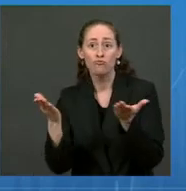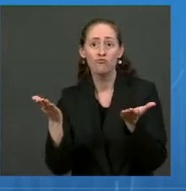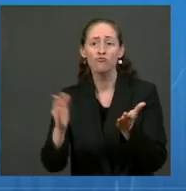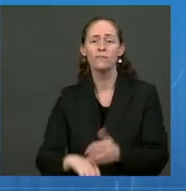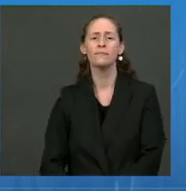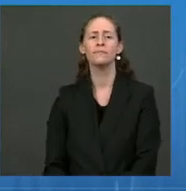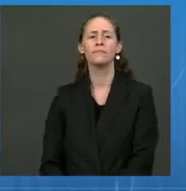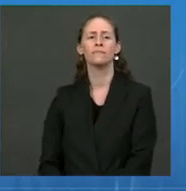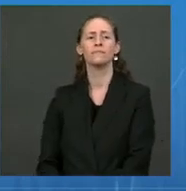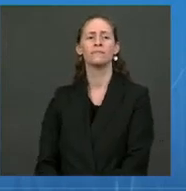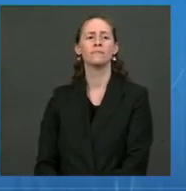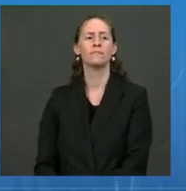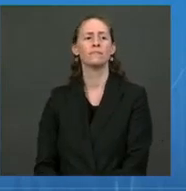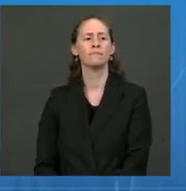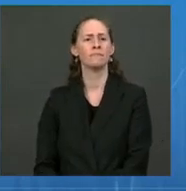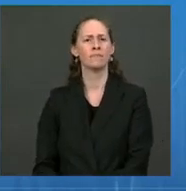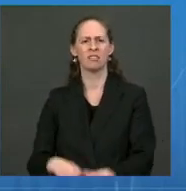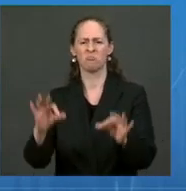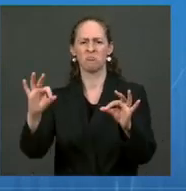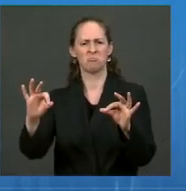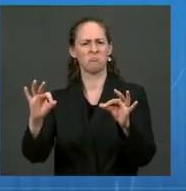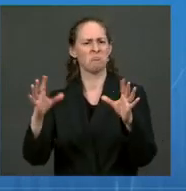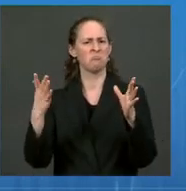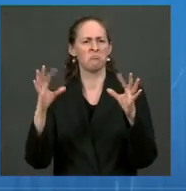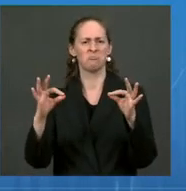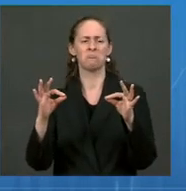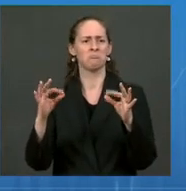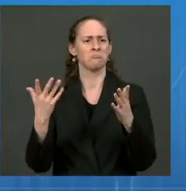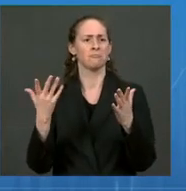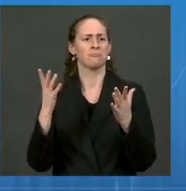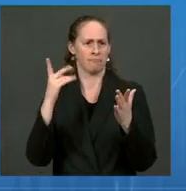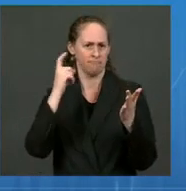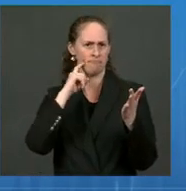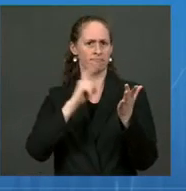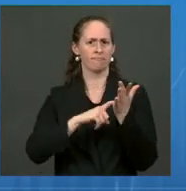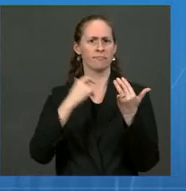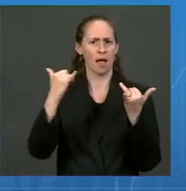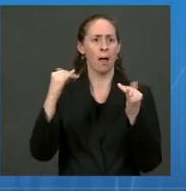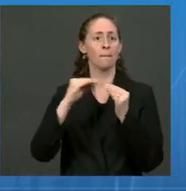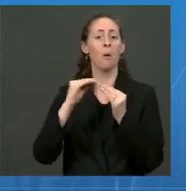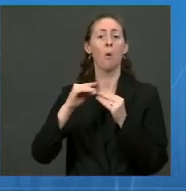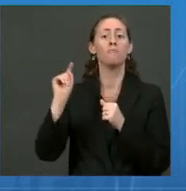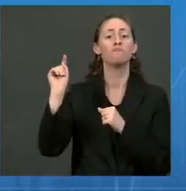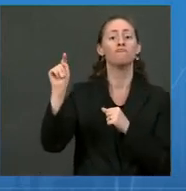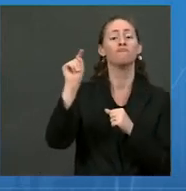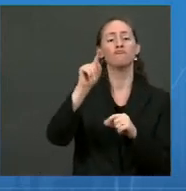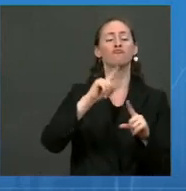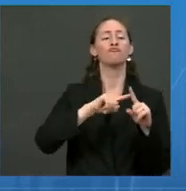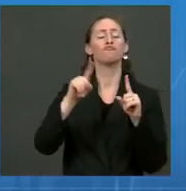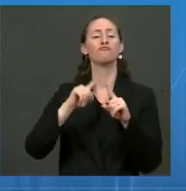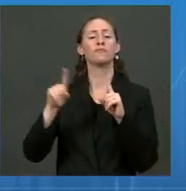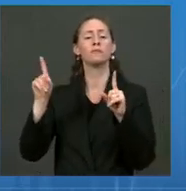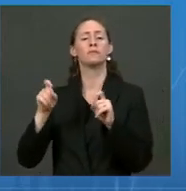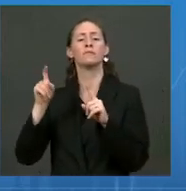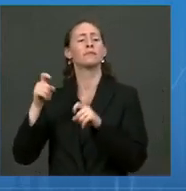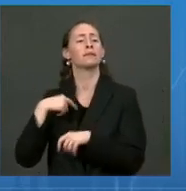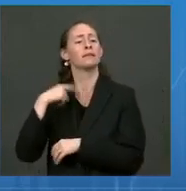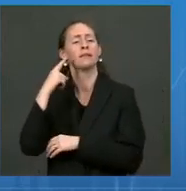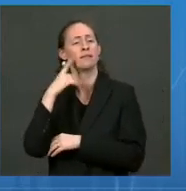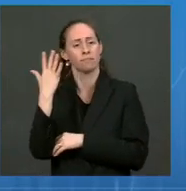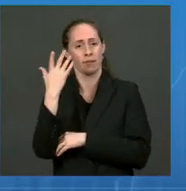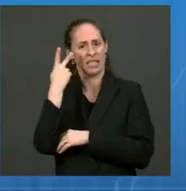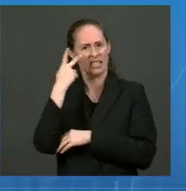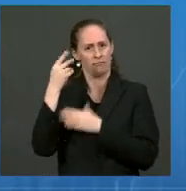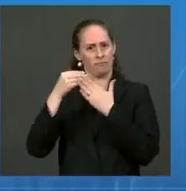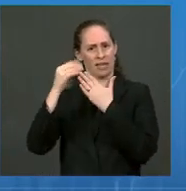Dr. I think you said it very well. We are having more tests. I think the thing that's really important is the investment that's being made so that we can have